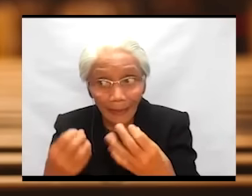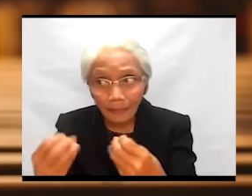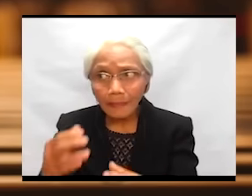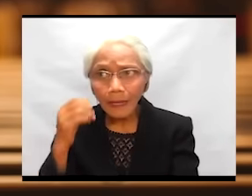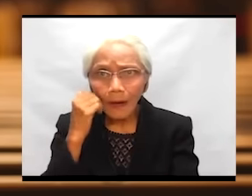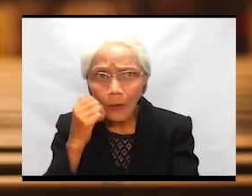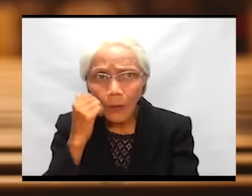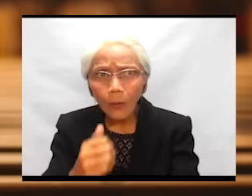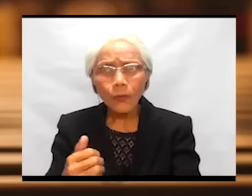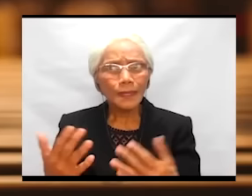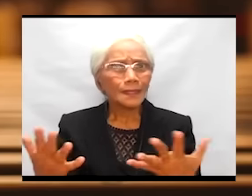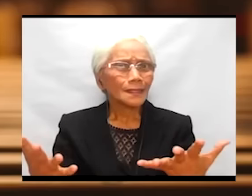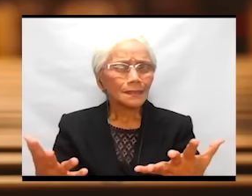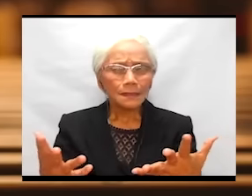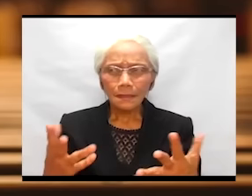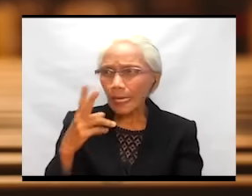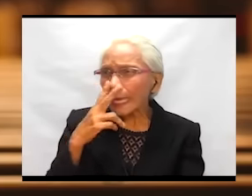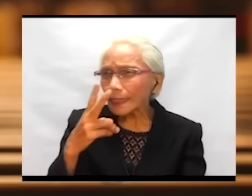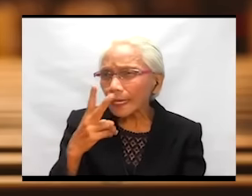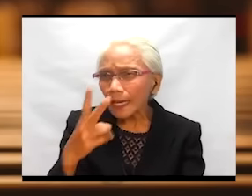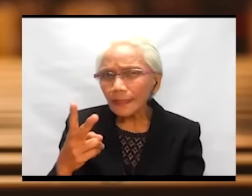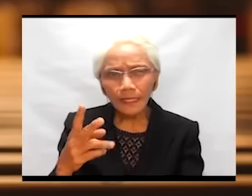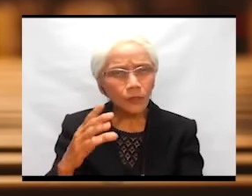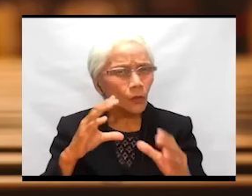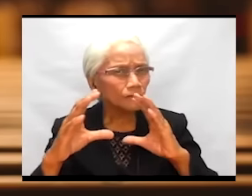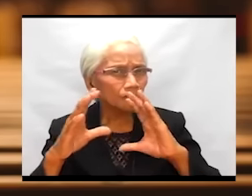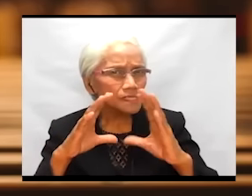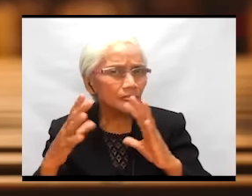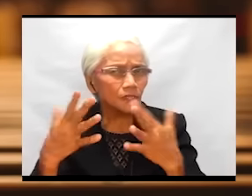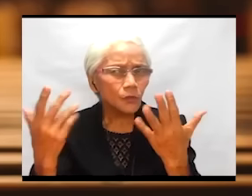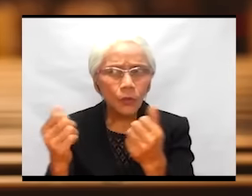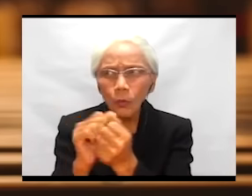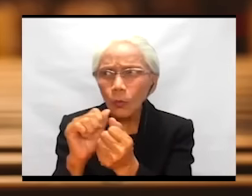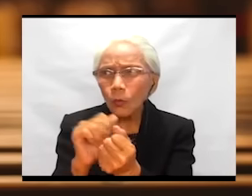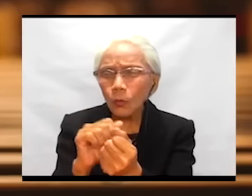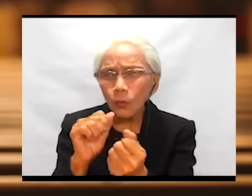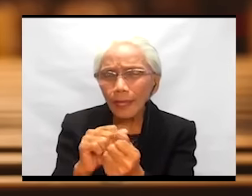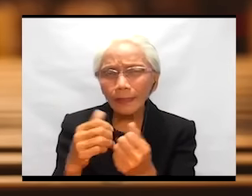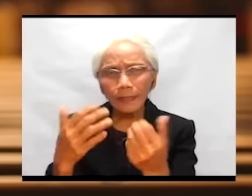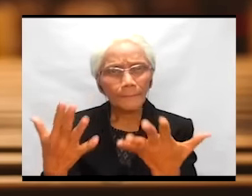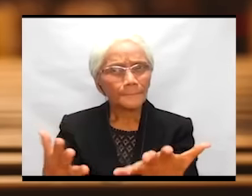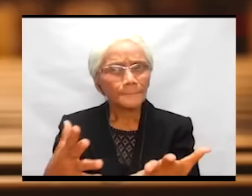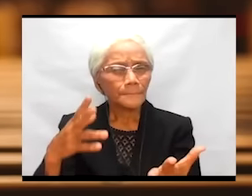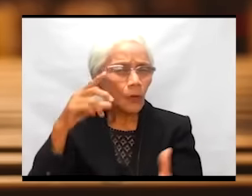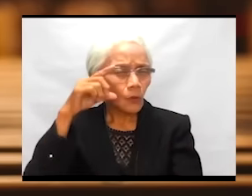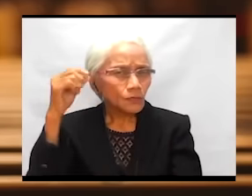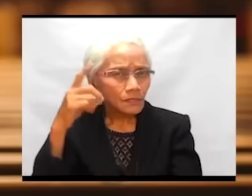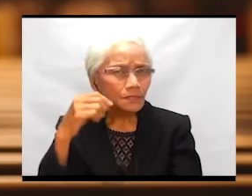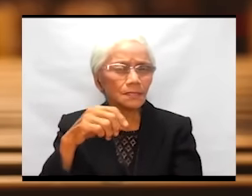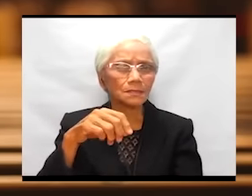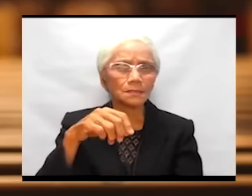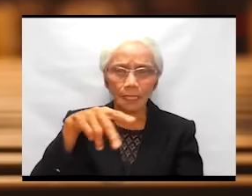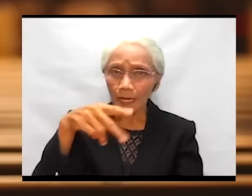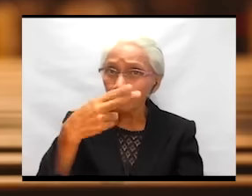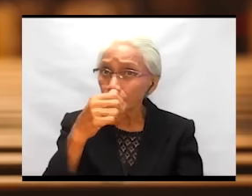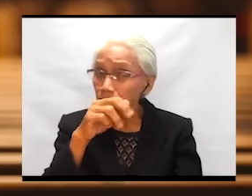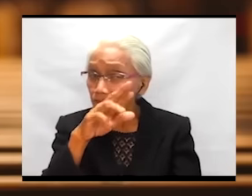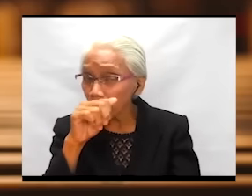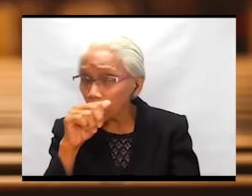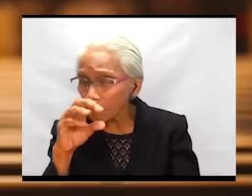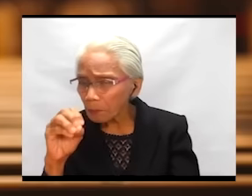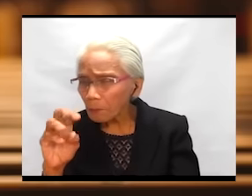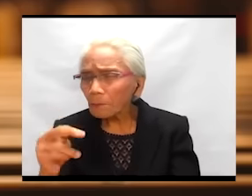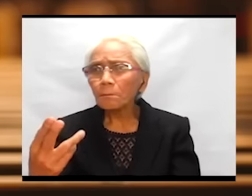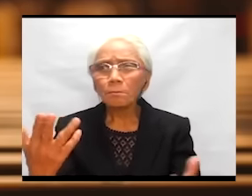And we saw that in the conversation between Moses and Pharaoh, the freedom God was asking